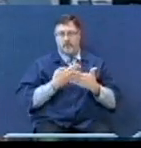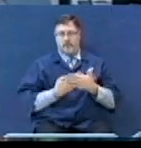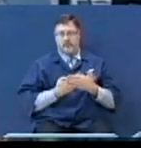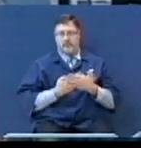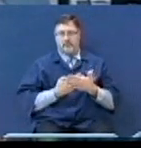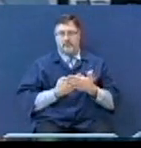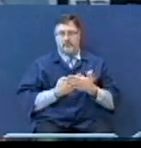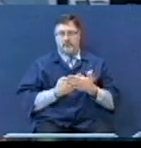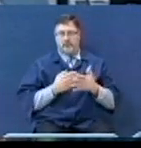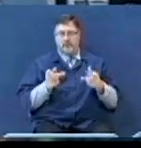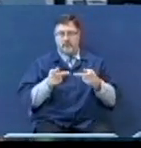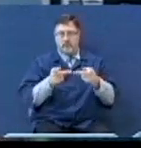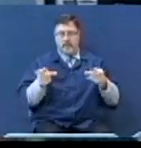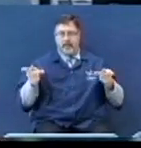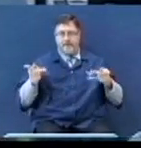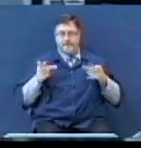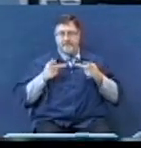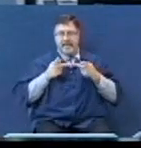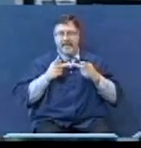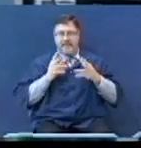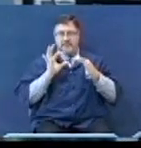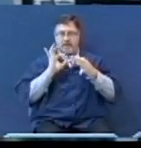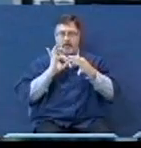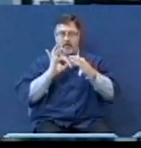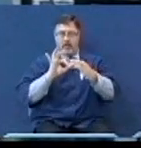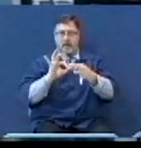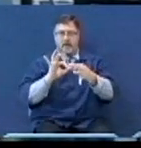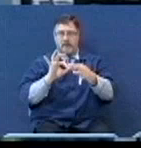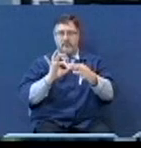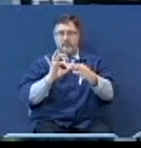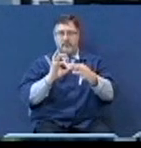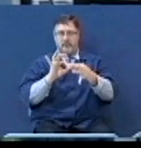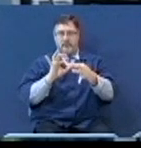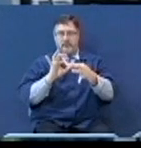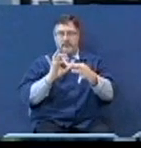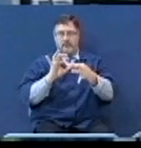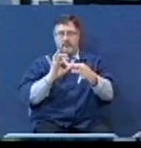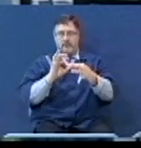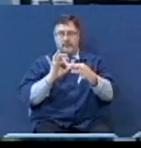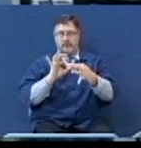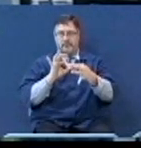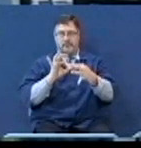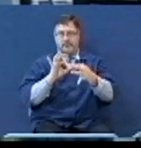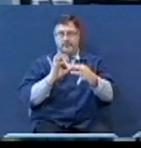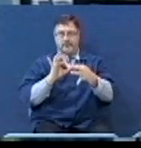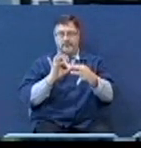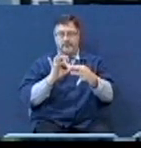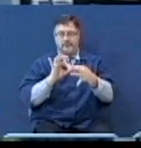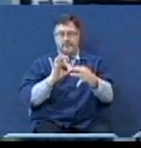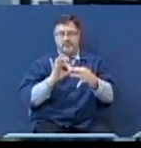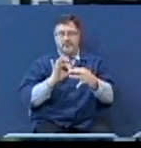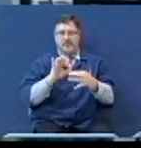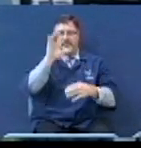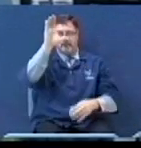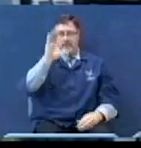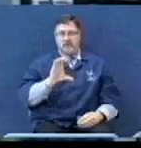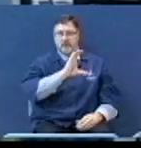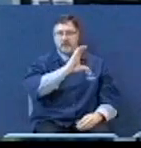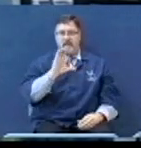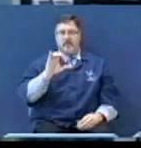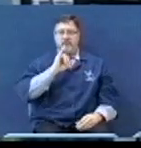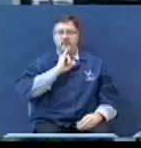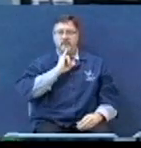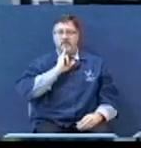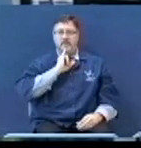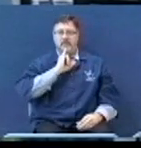it was a place of disrepute. The word Calvary is synonymous